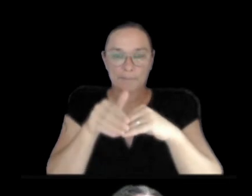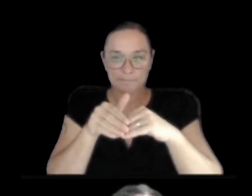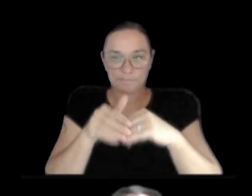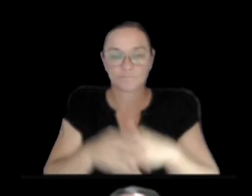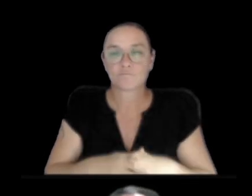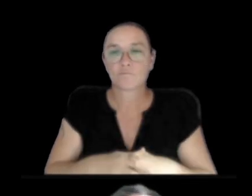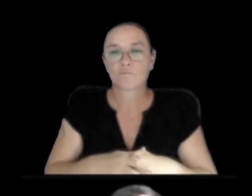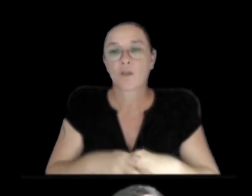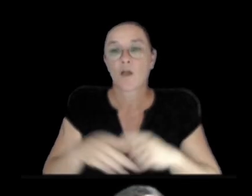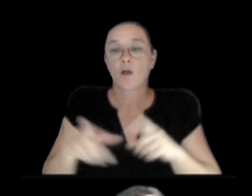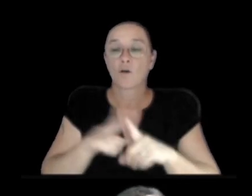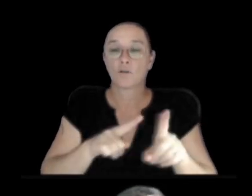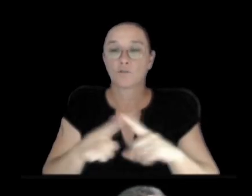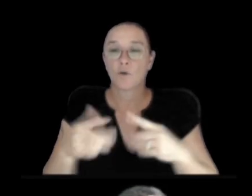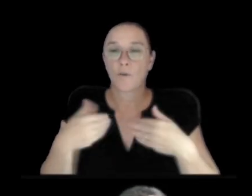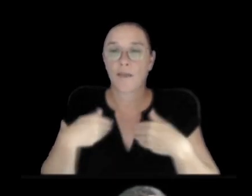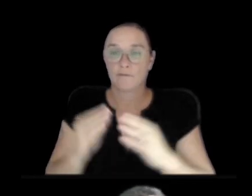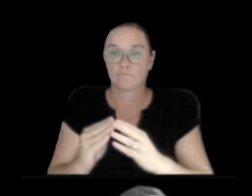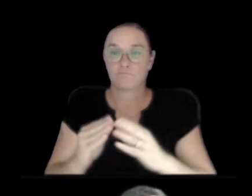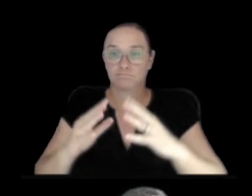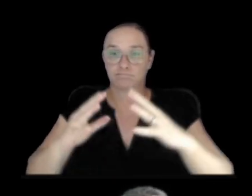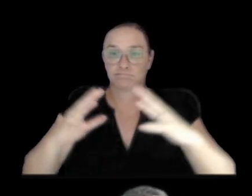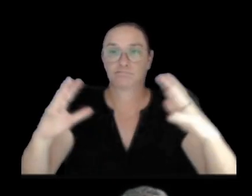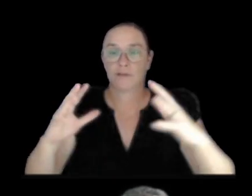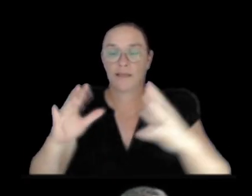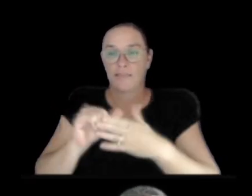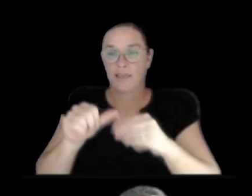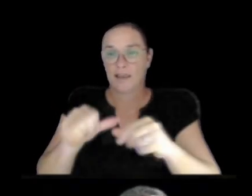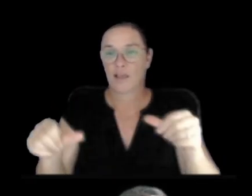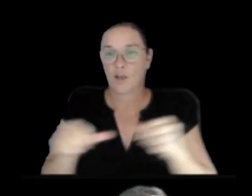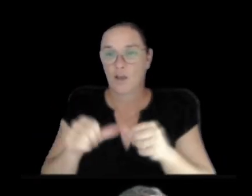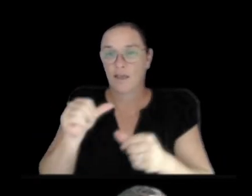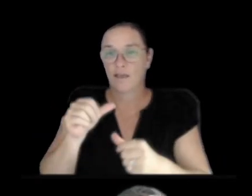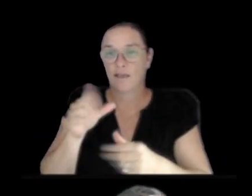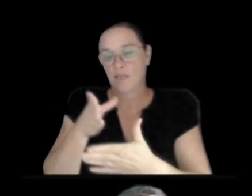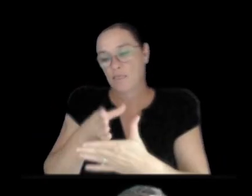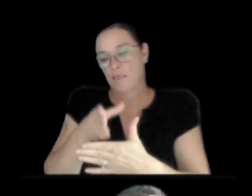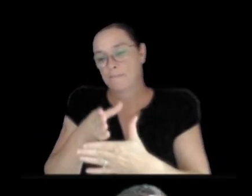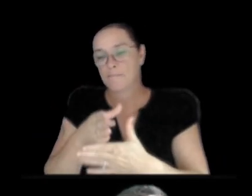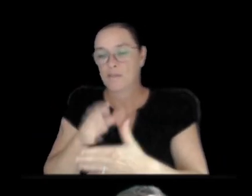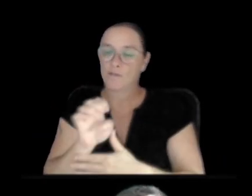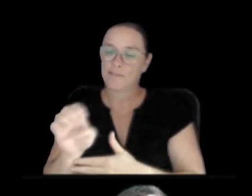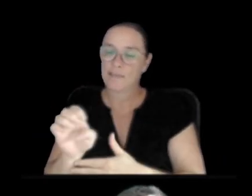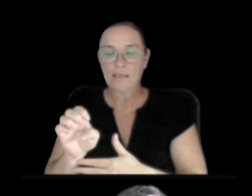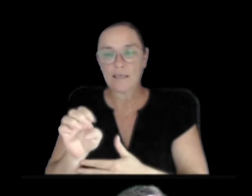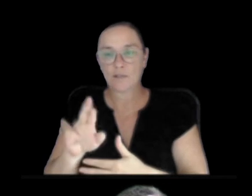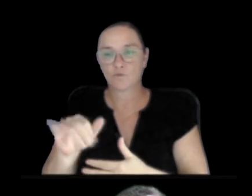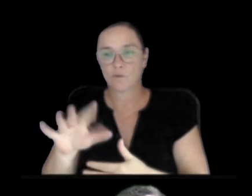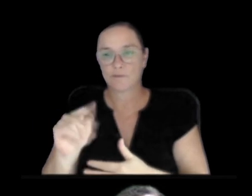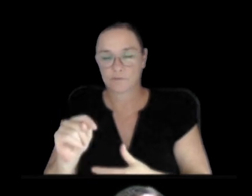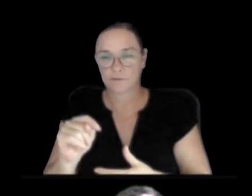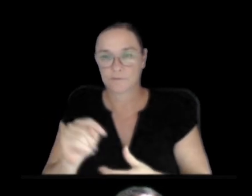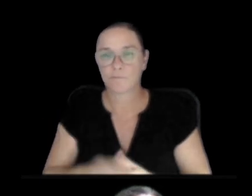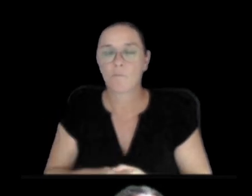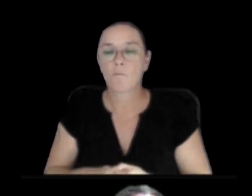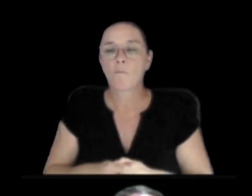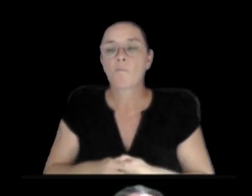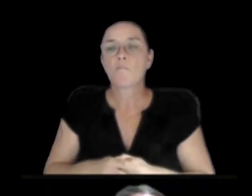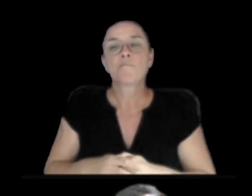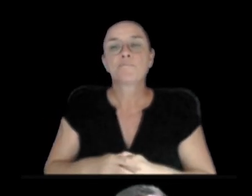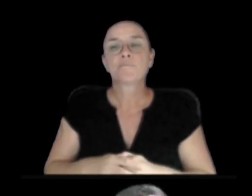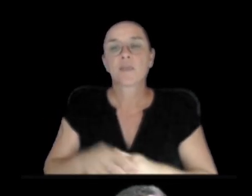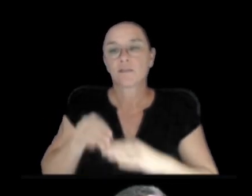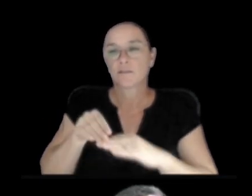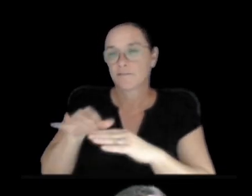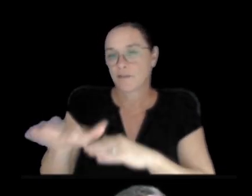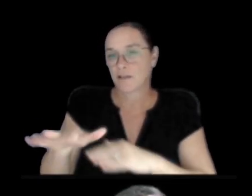meantime, there has still been inflation in this area of the Middle East Rift Zone by Maka Pui Crater, which is also affecting Pua'o